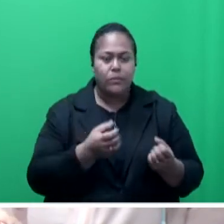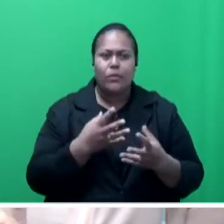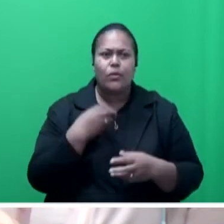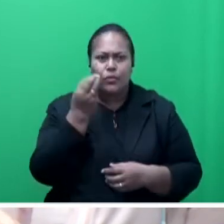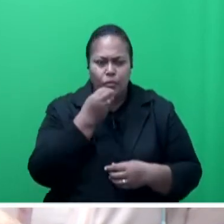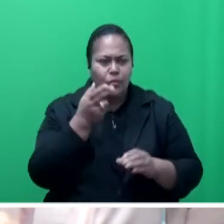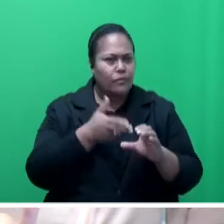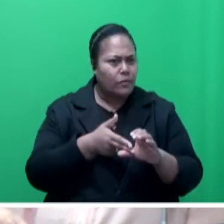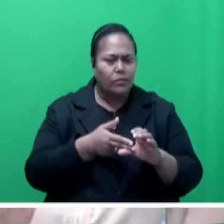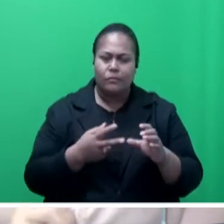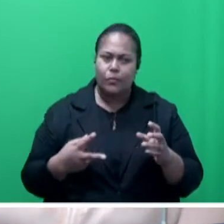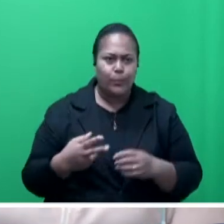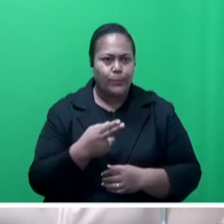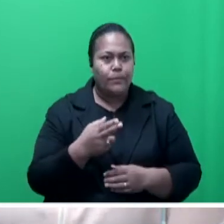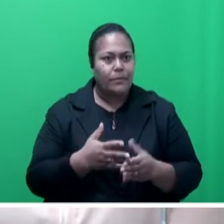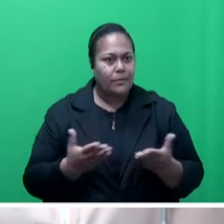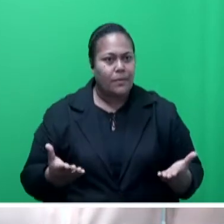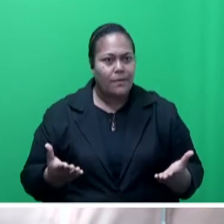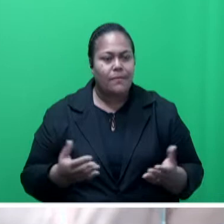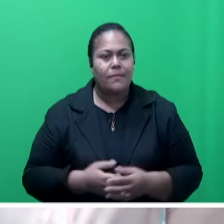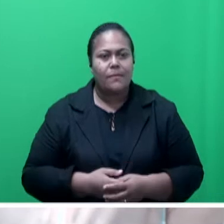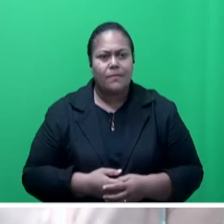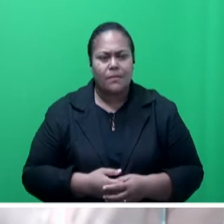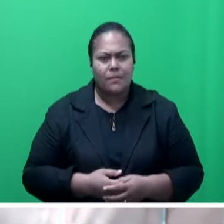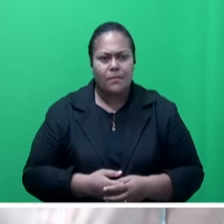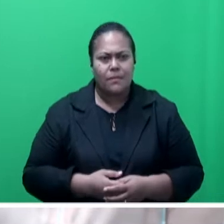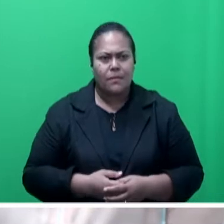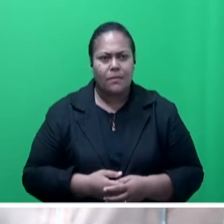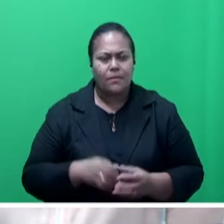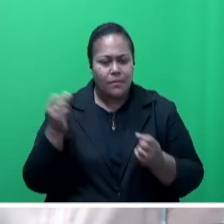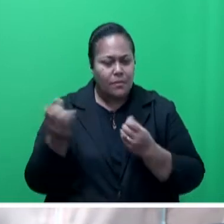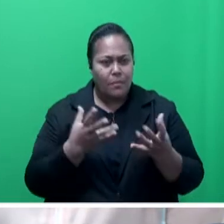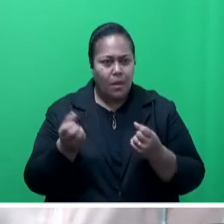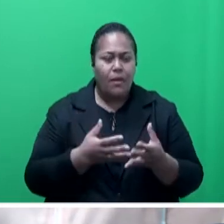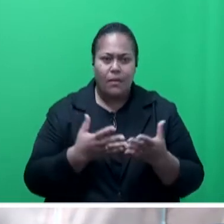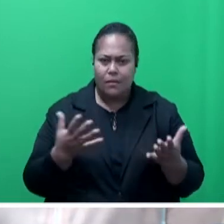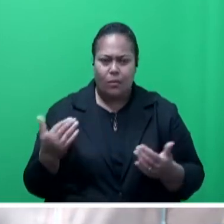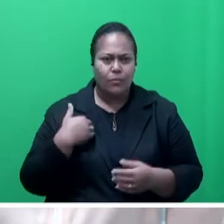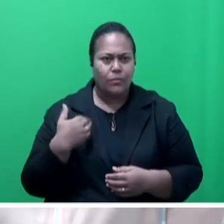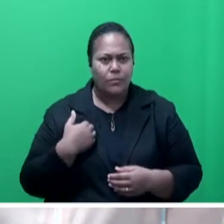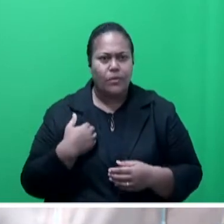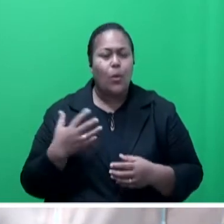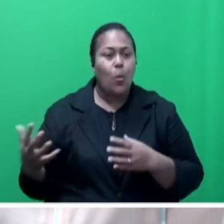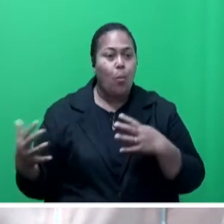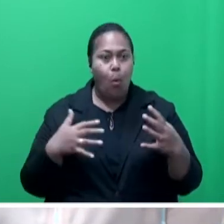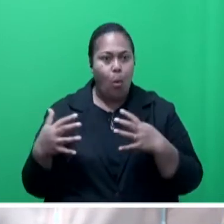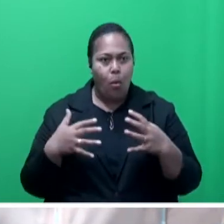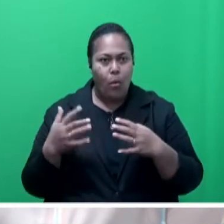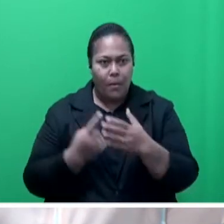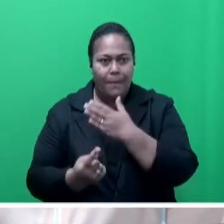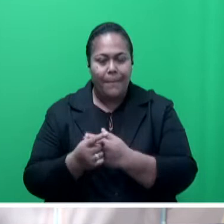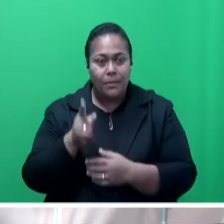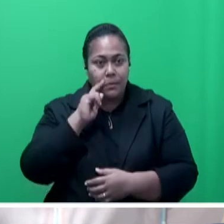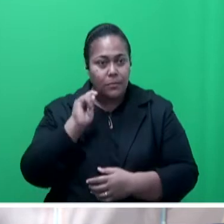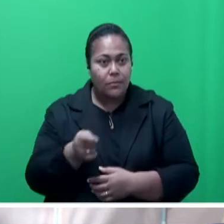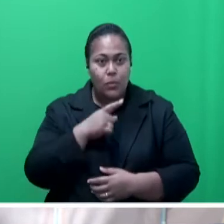demand, in fact, has been now outpacing supply itself with supply chains further affected by the Ukraine-Russian war. Crude